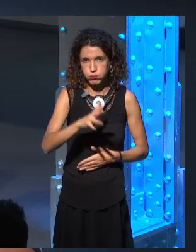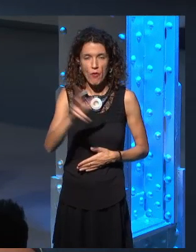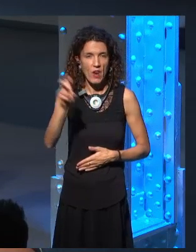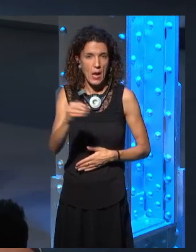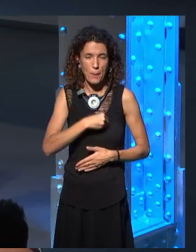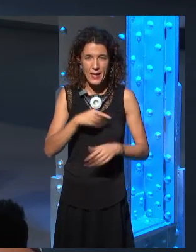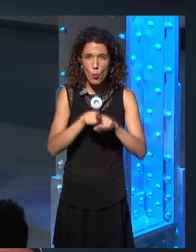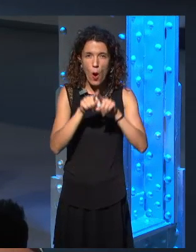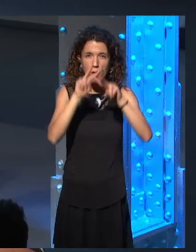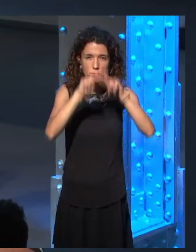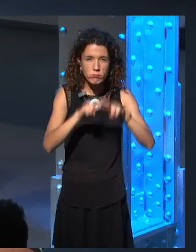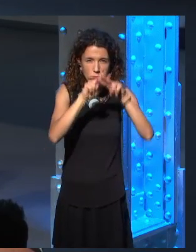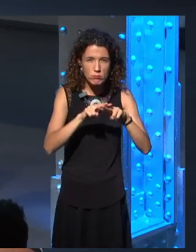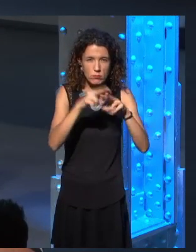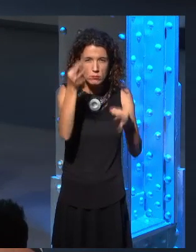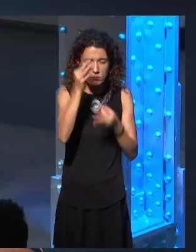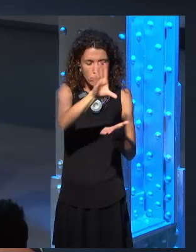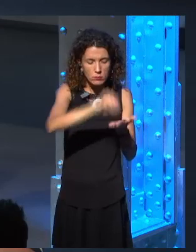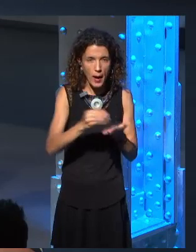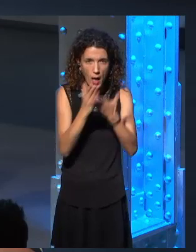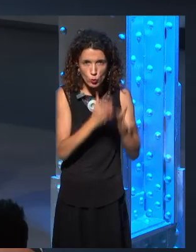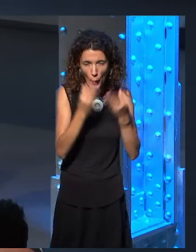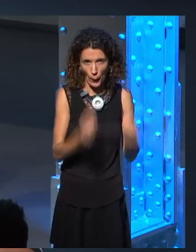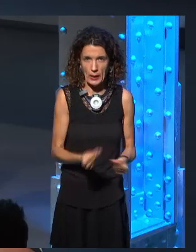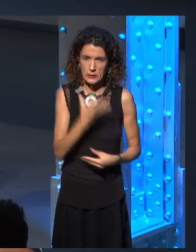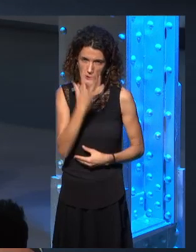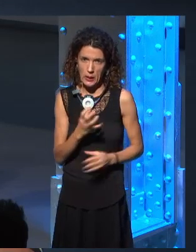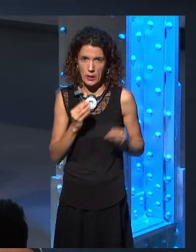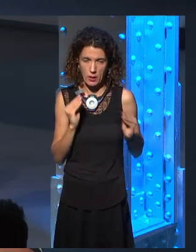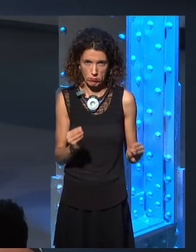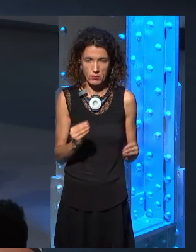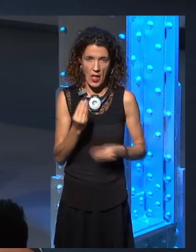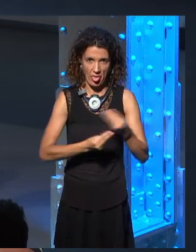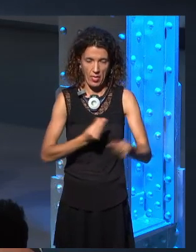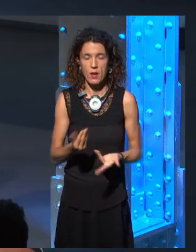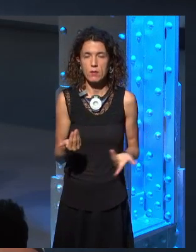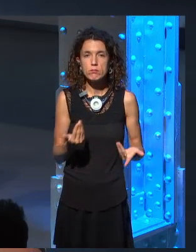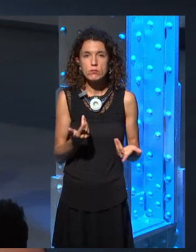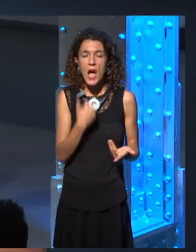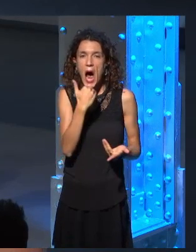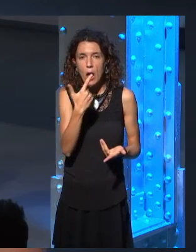taking it seriously as something worth studying.